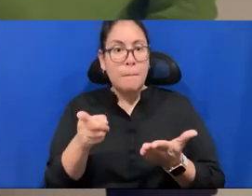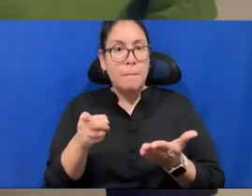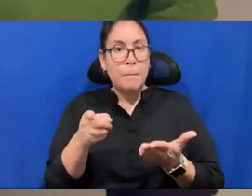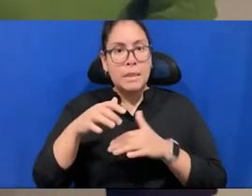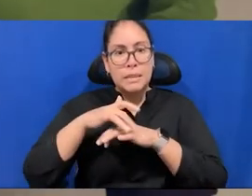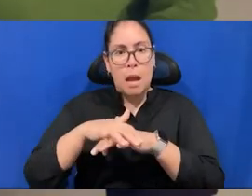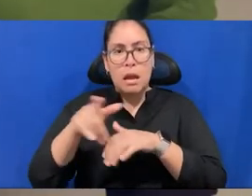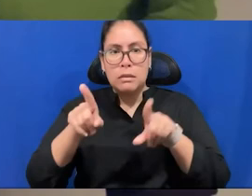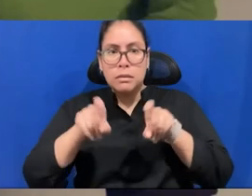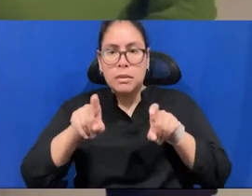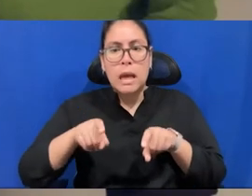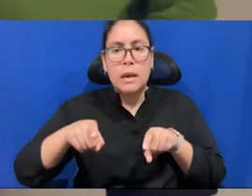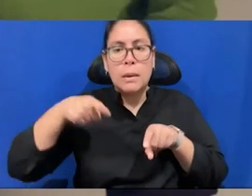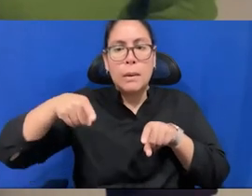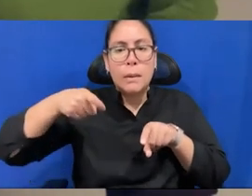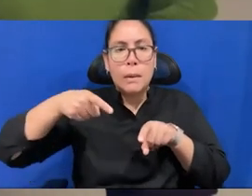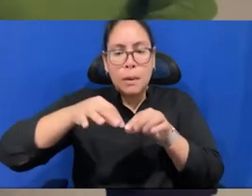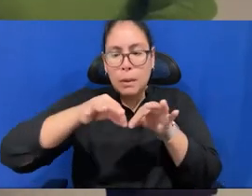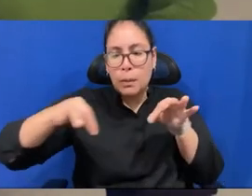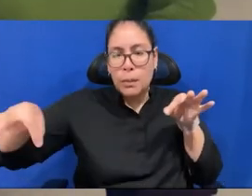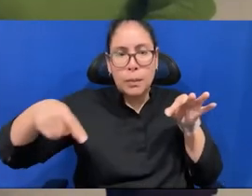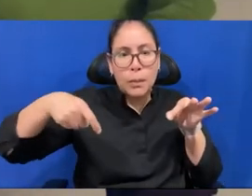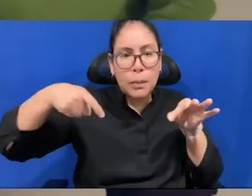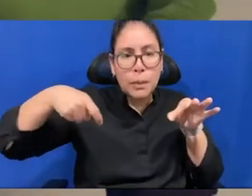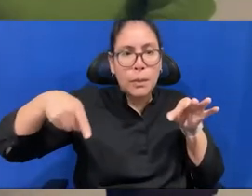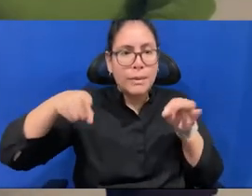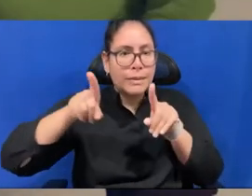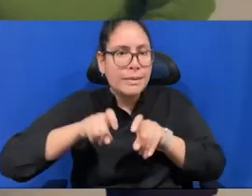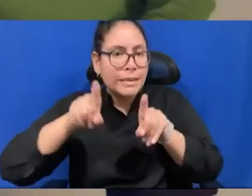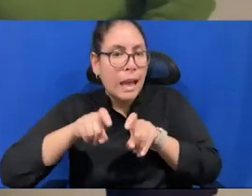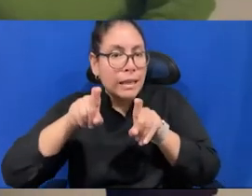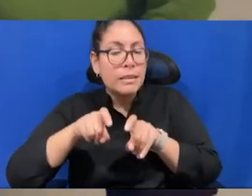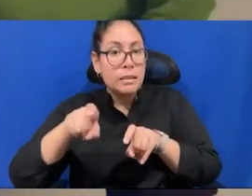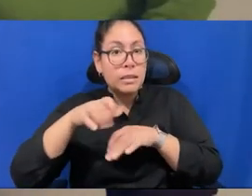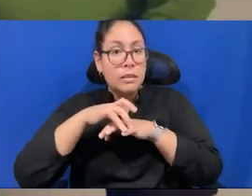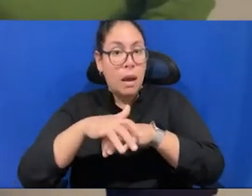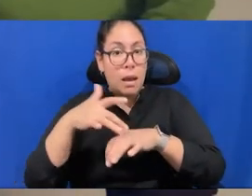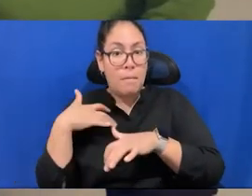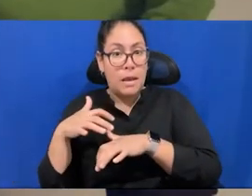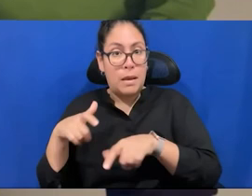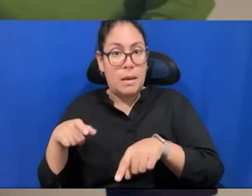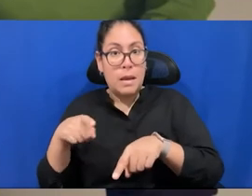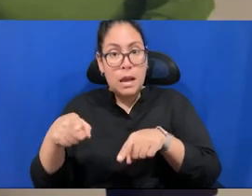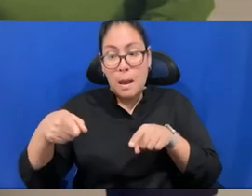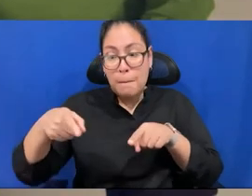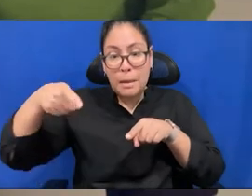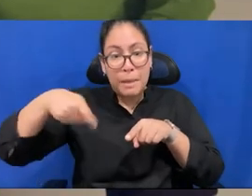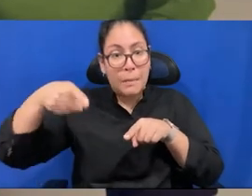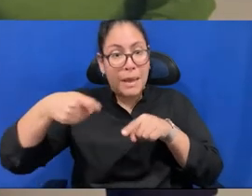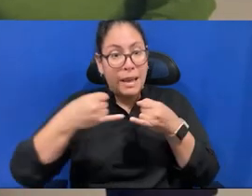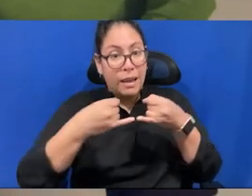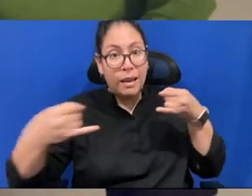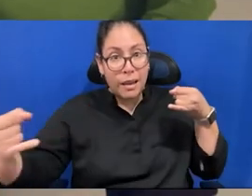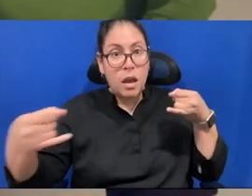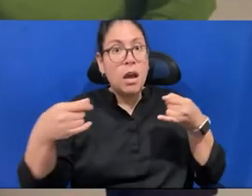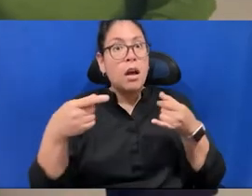is on the web, sometimes make plucking. This is when you, when you played a chord of a guitar, ping, ping, ping. There is another way, which is rubbing. You, you,